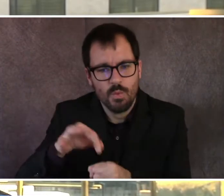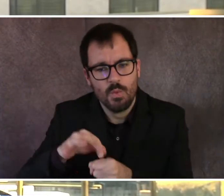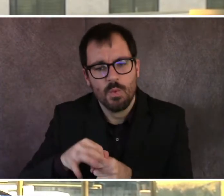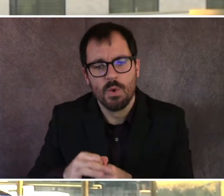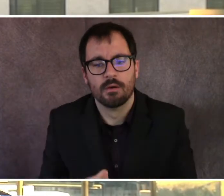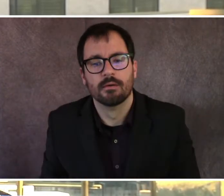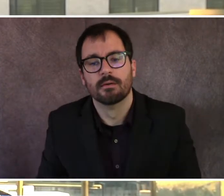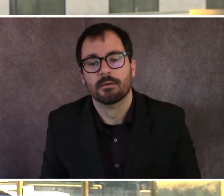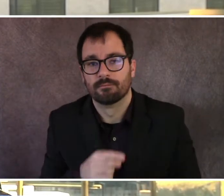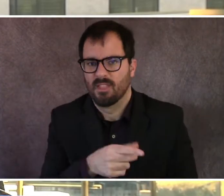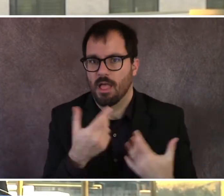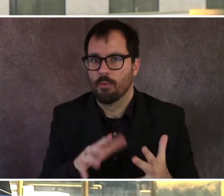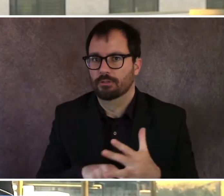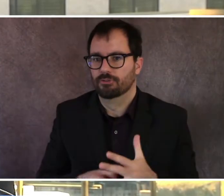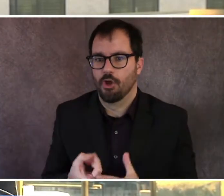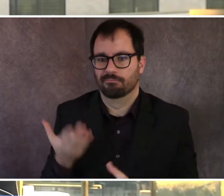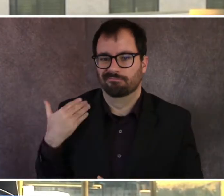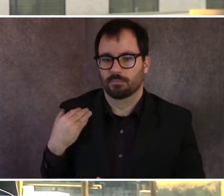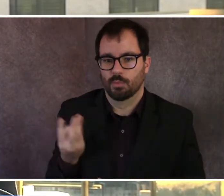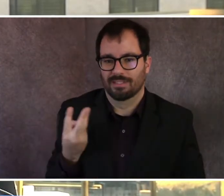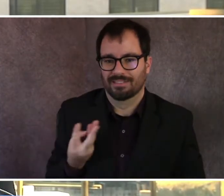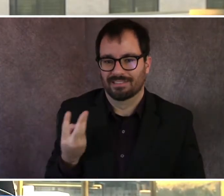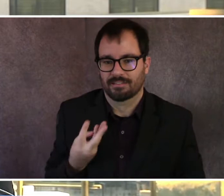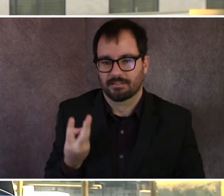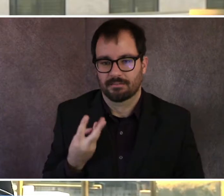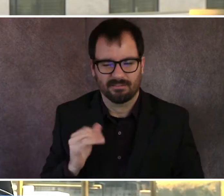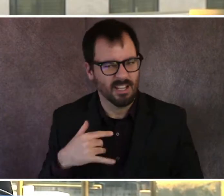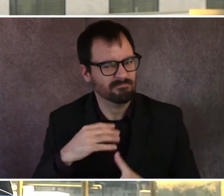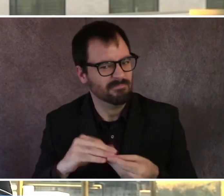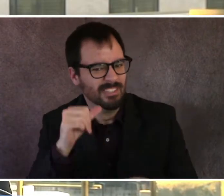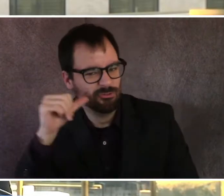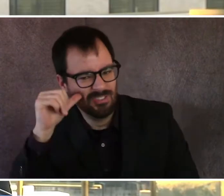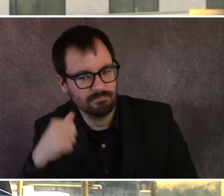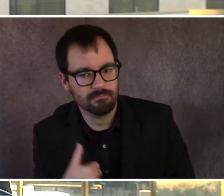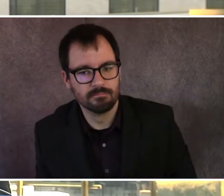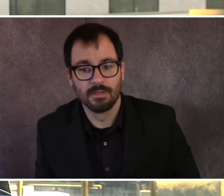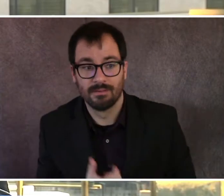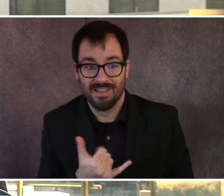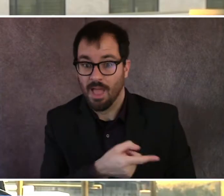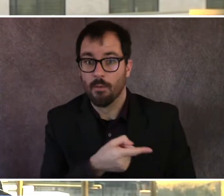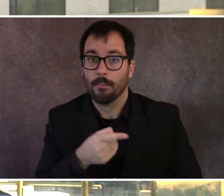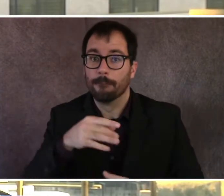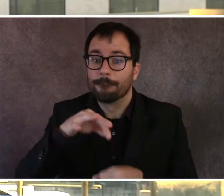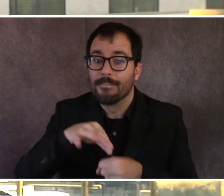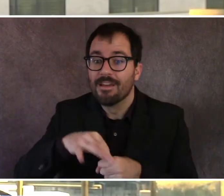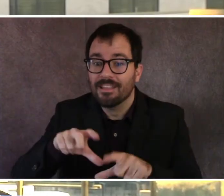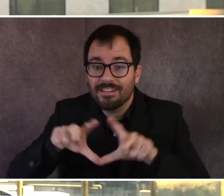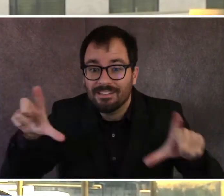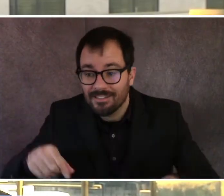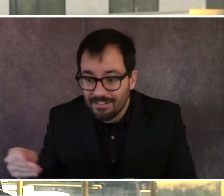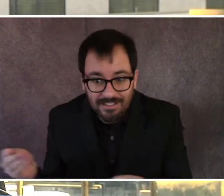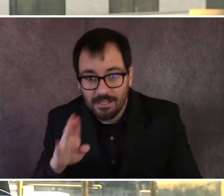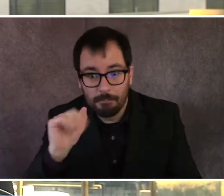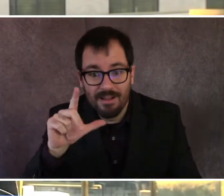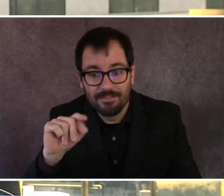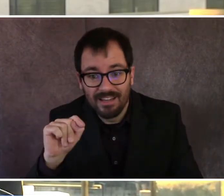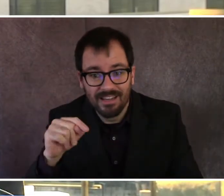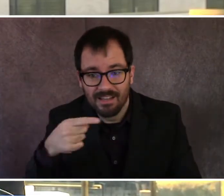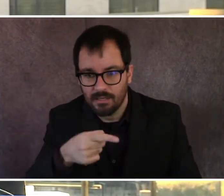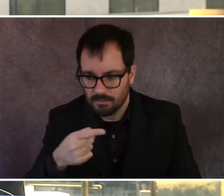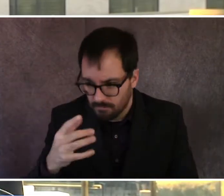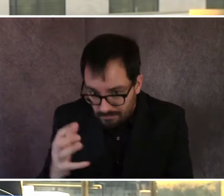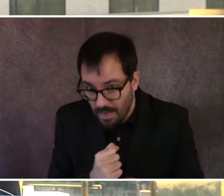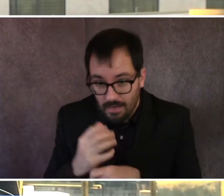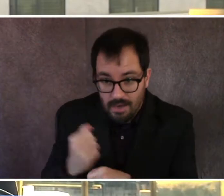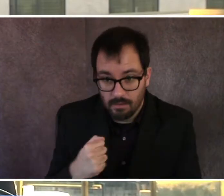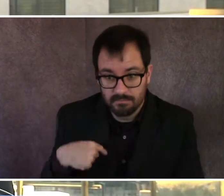reported yesterday. We are now processing all the ballots that were received since Tuesday night. That includes mail-in ballots that were postmarked by Tuesday